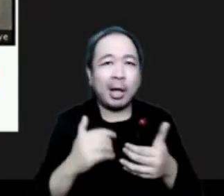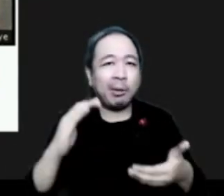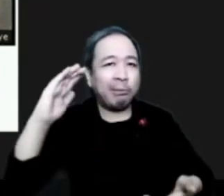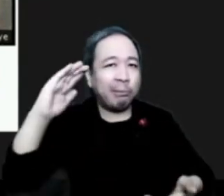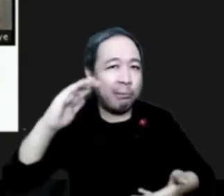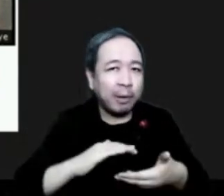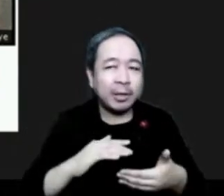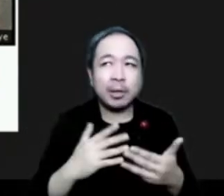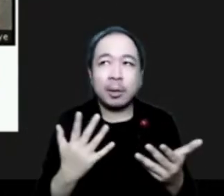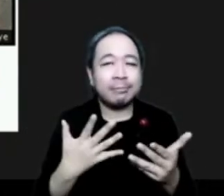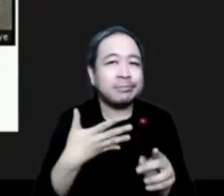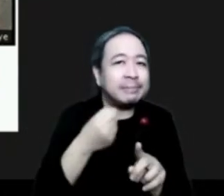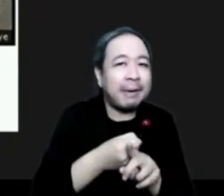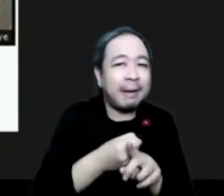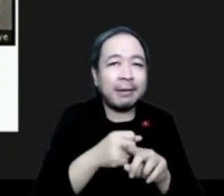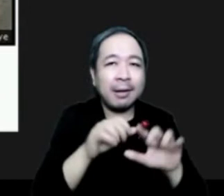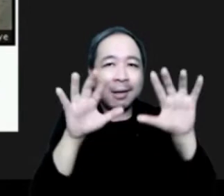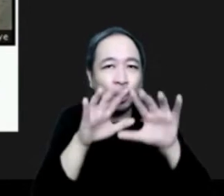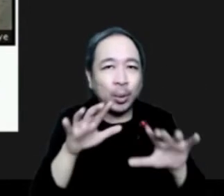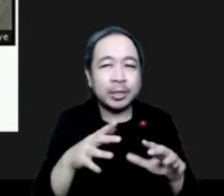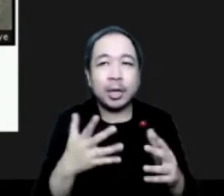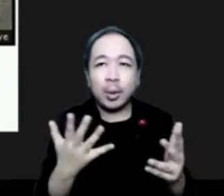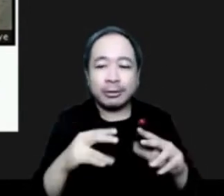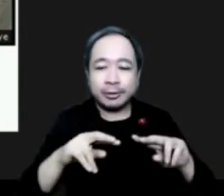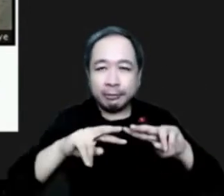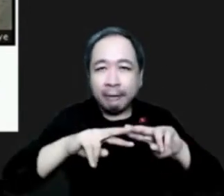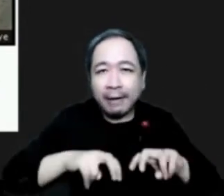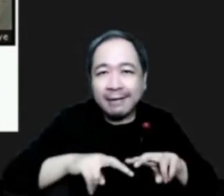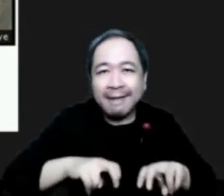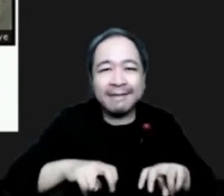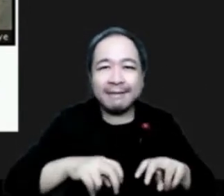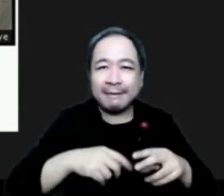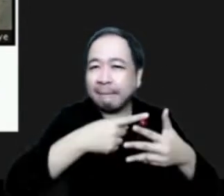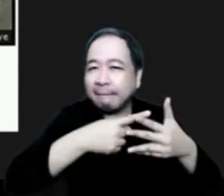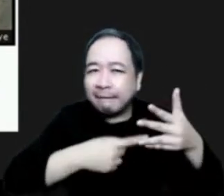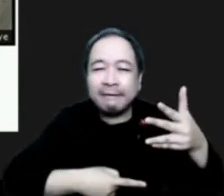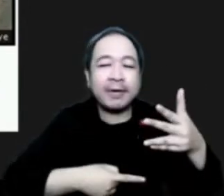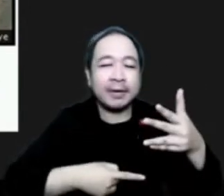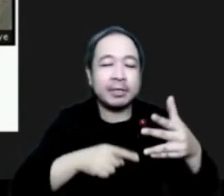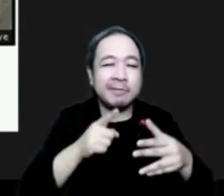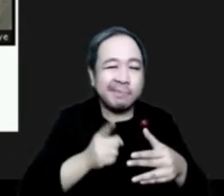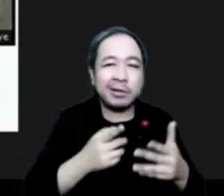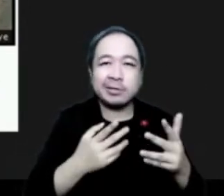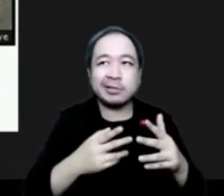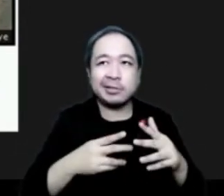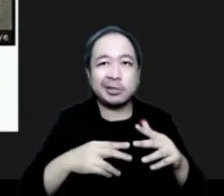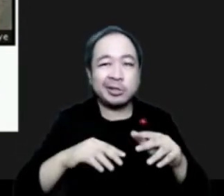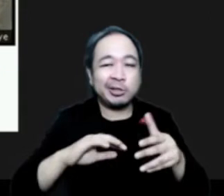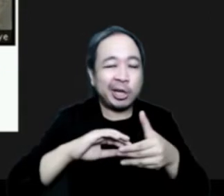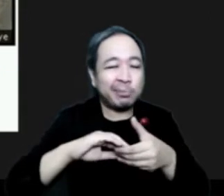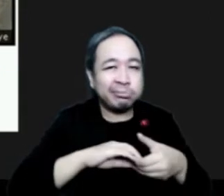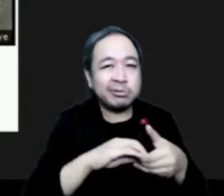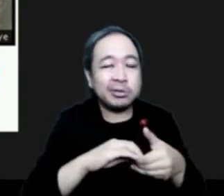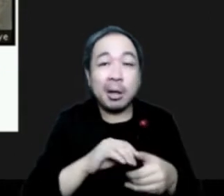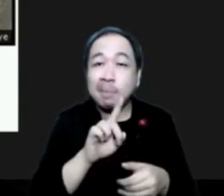The surface level objective analysis product is also something we have been working on. But the most challenging